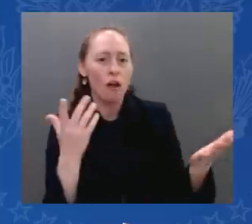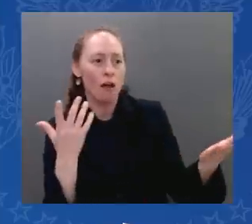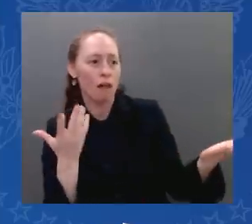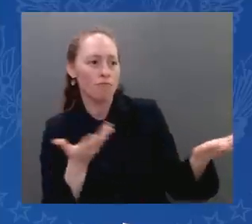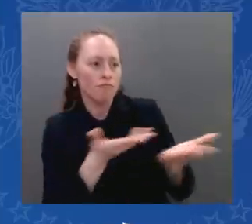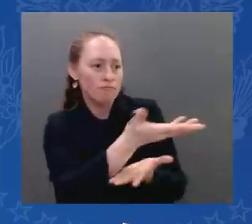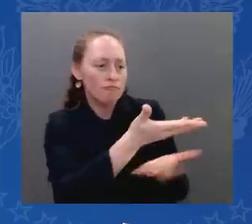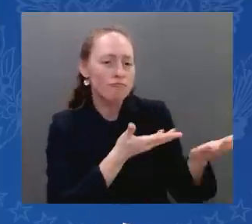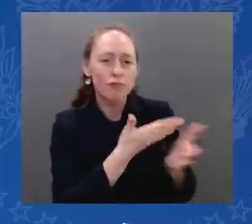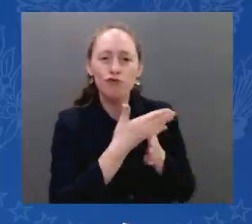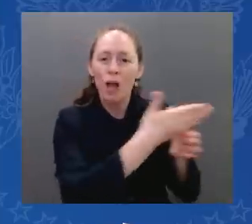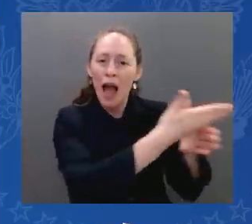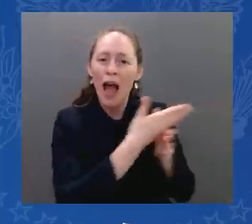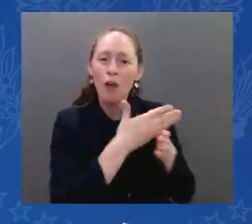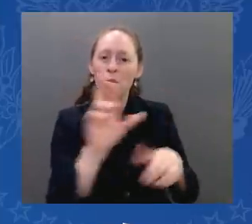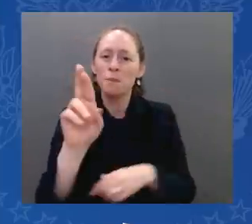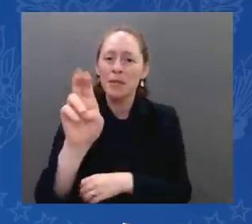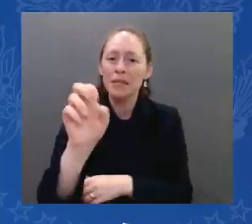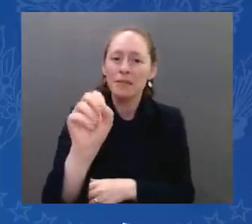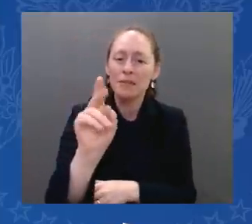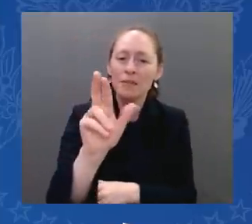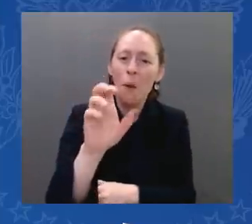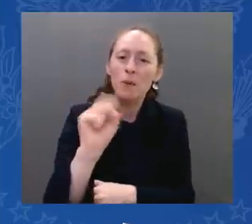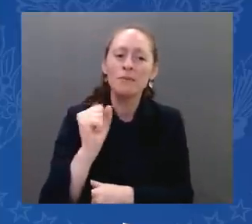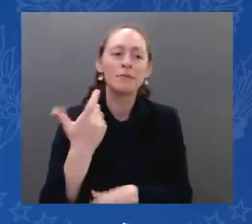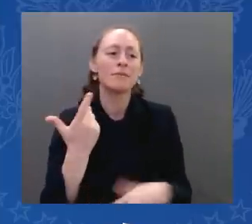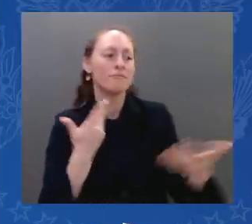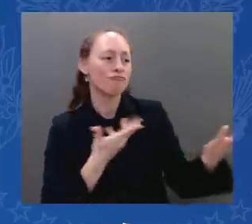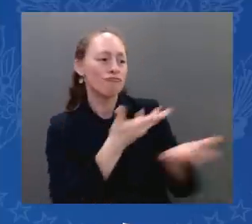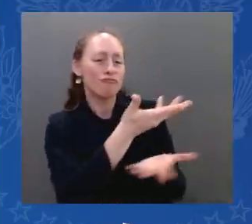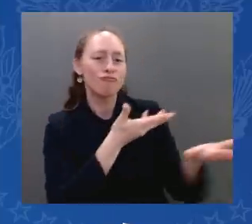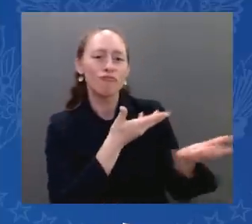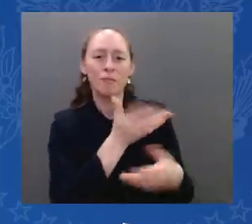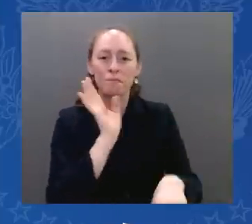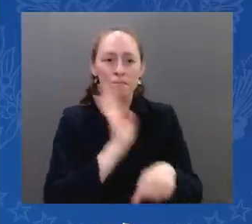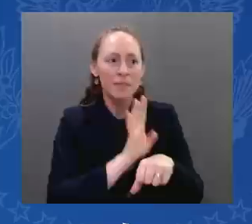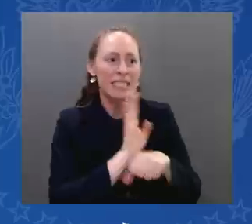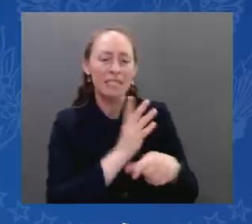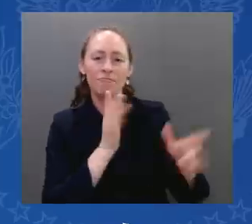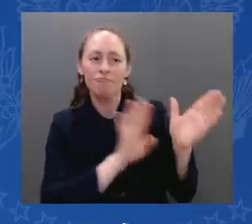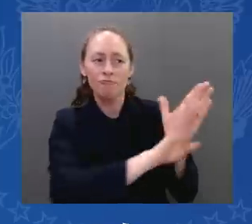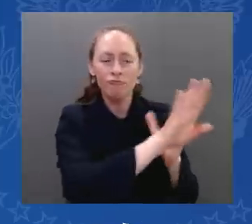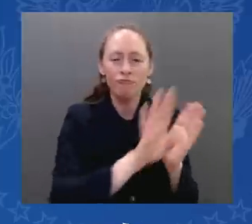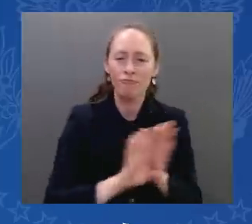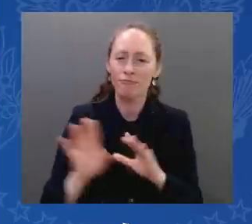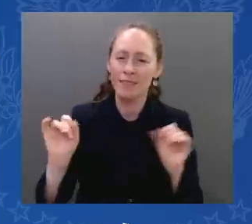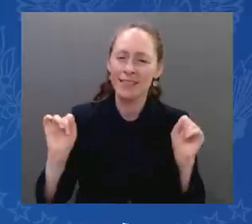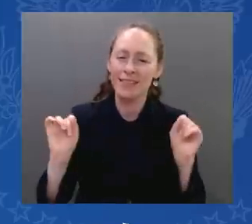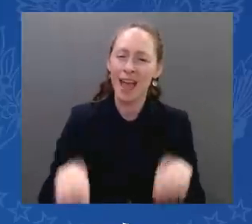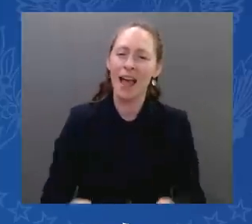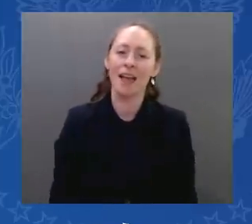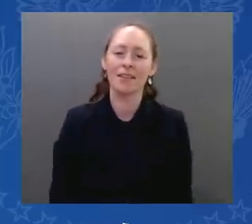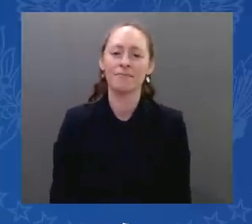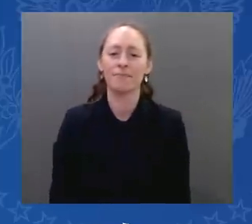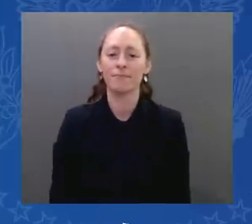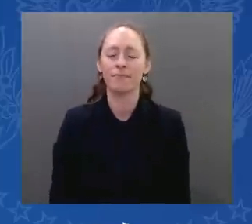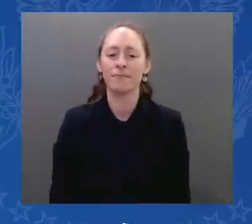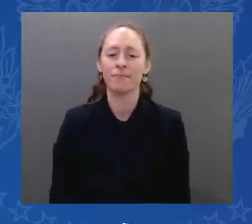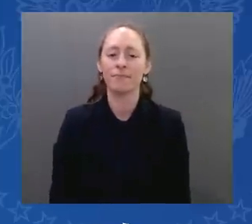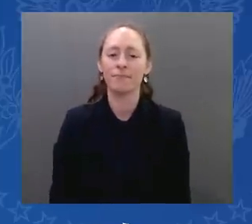The book of Psalms says all of this in one verse. Chapter 29 reads,